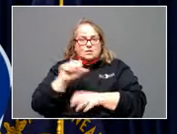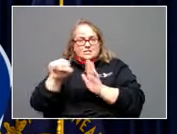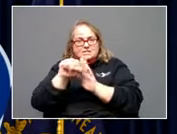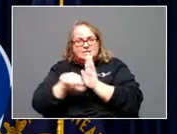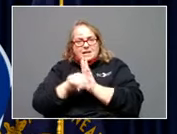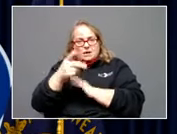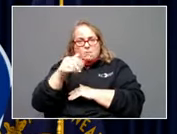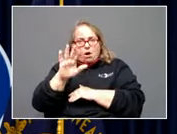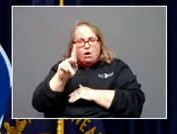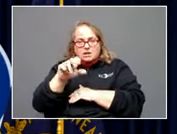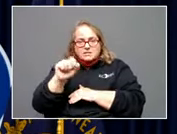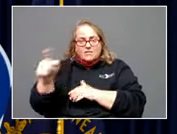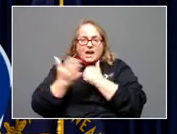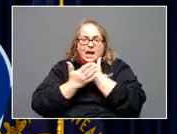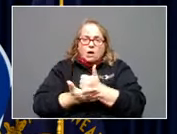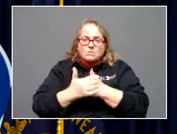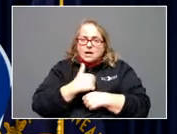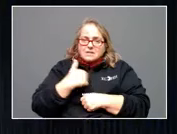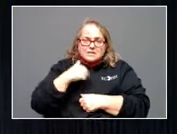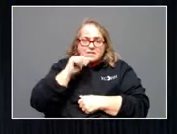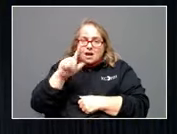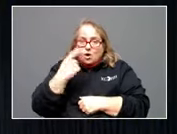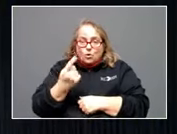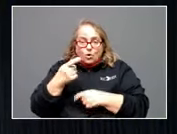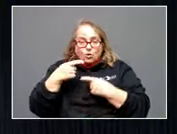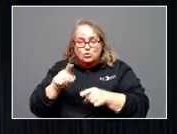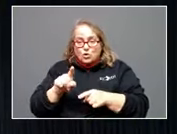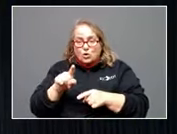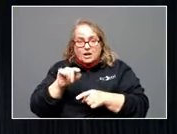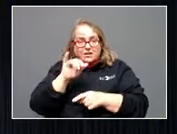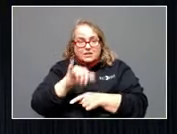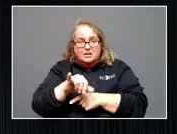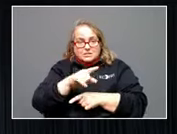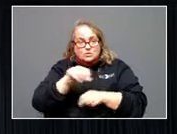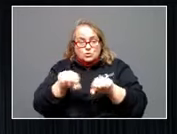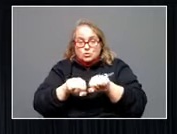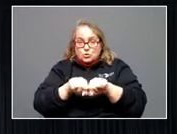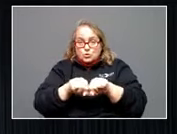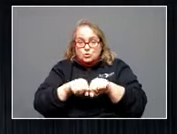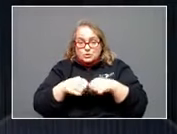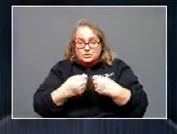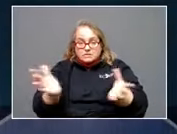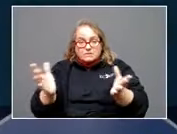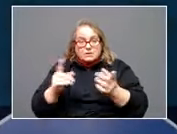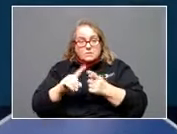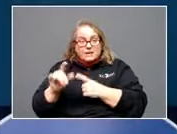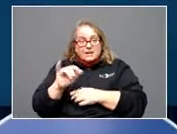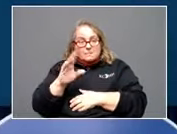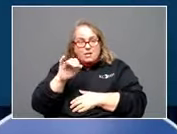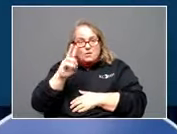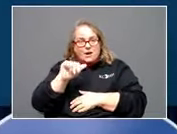helped us not only in this shoe event. Oh, and by the way, that's the superintendent